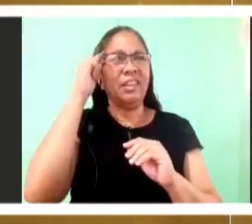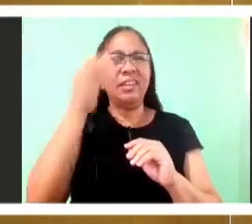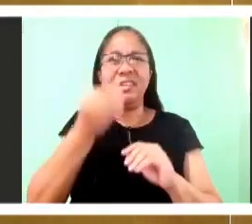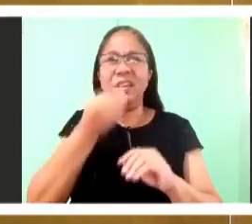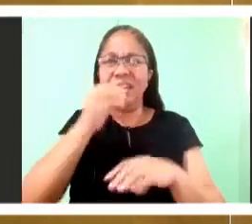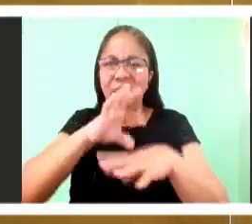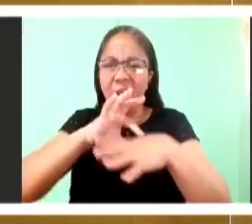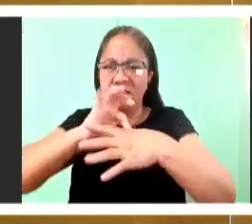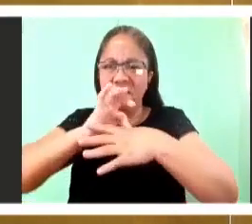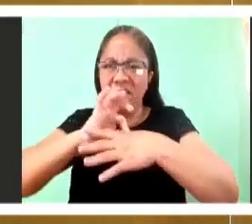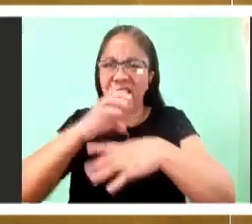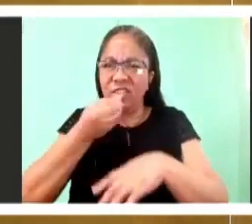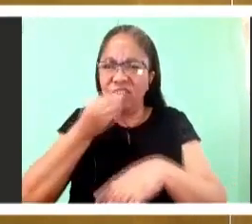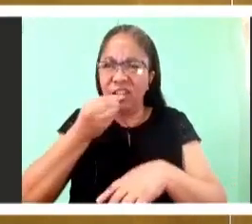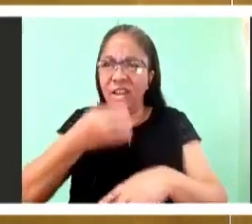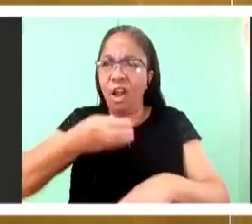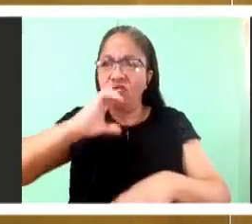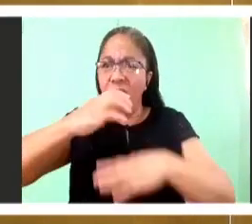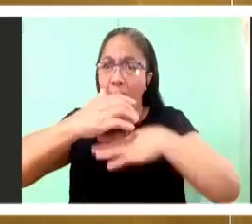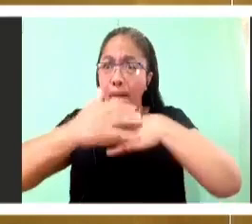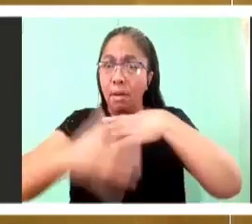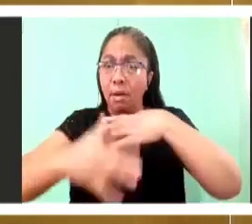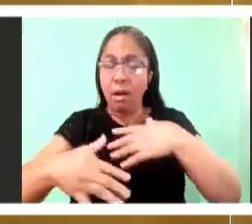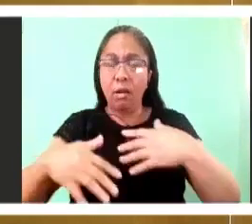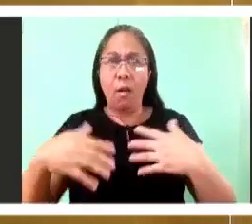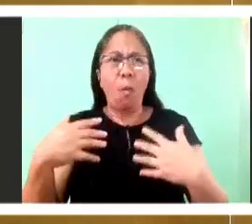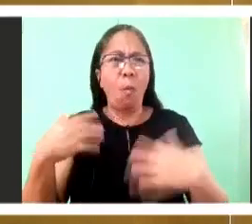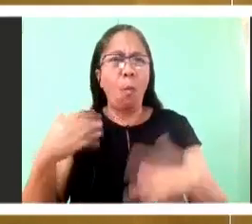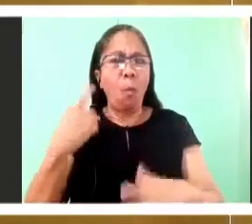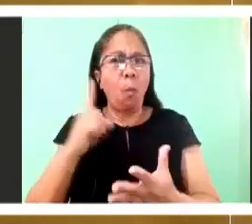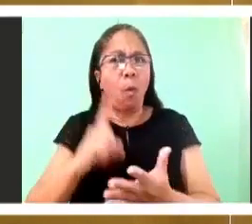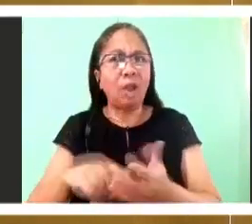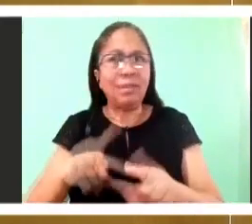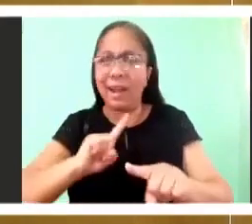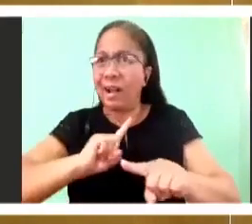And what happens then, how can anyone accept it?